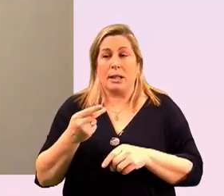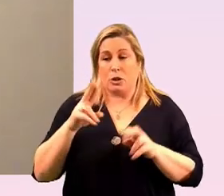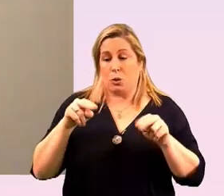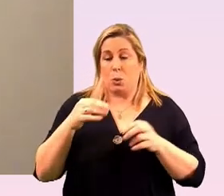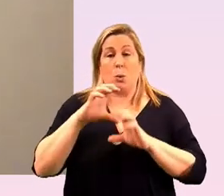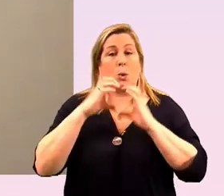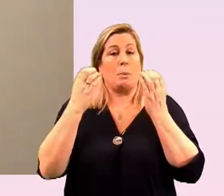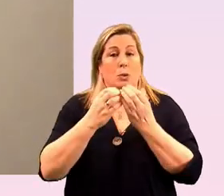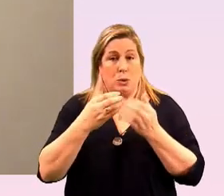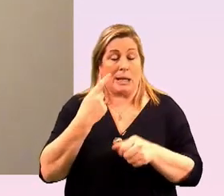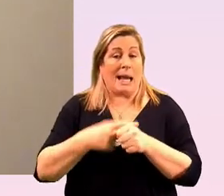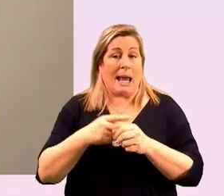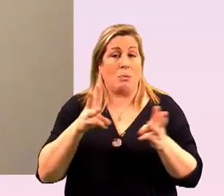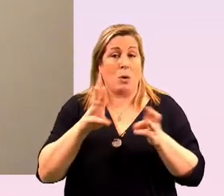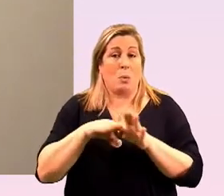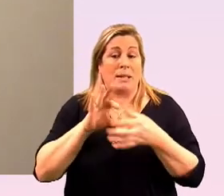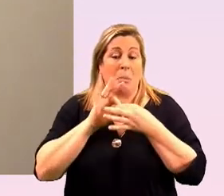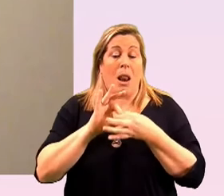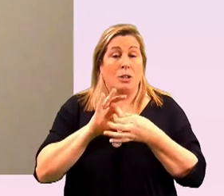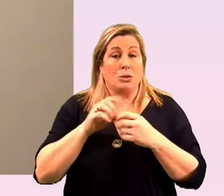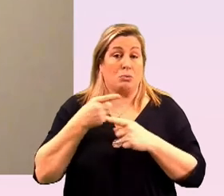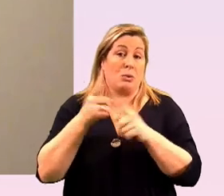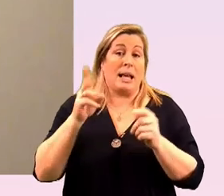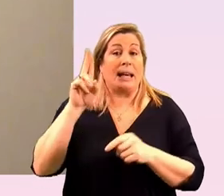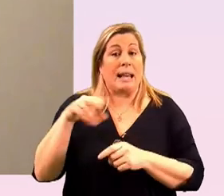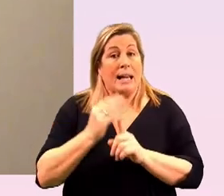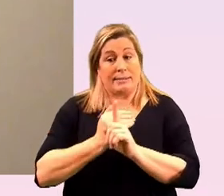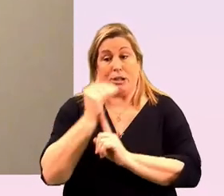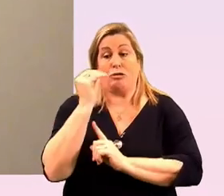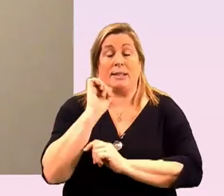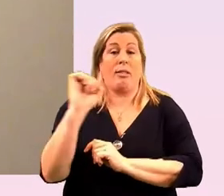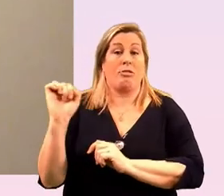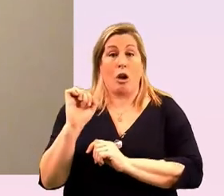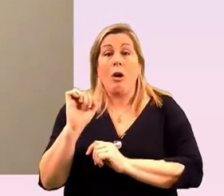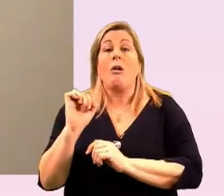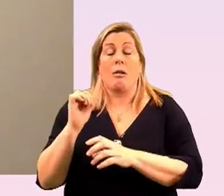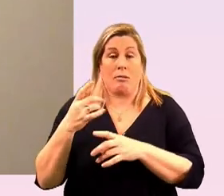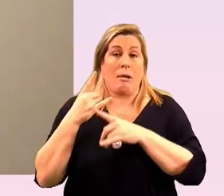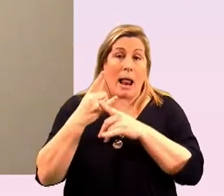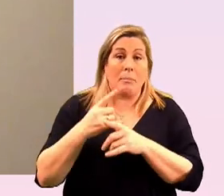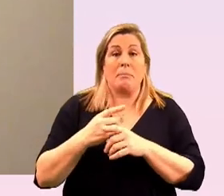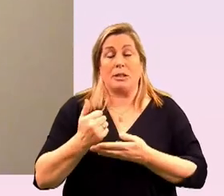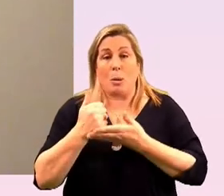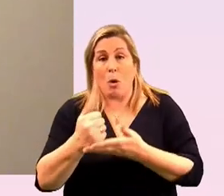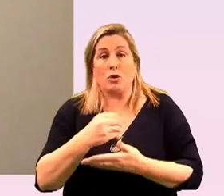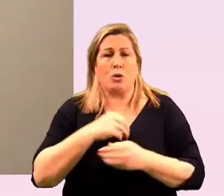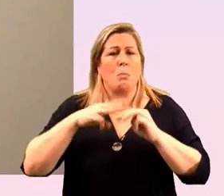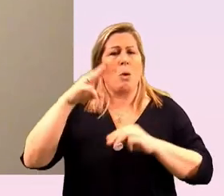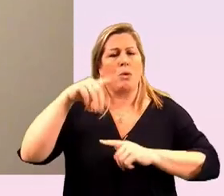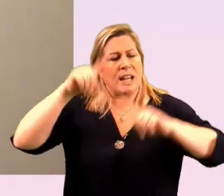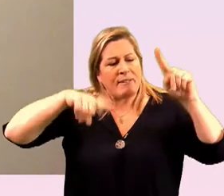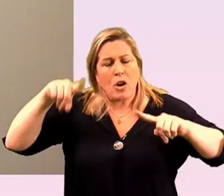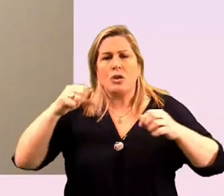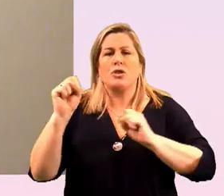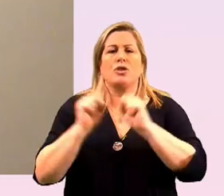again working with belong to so that they can i suppose increase their health and support to more diverse uh service